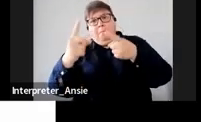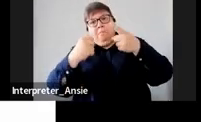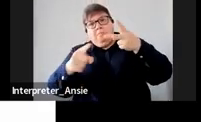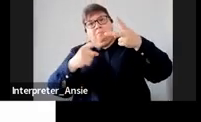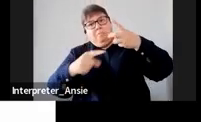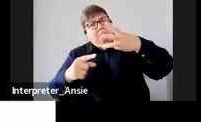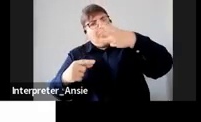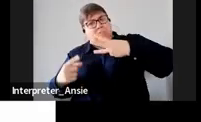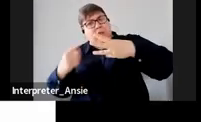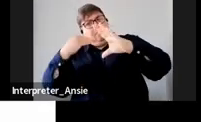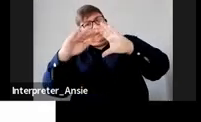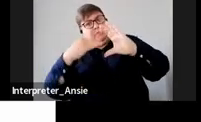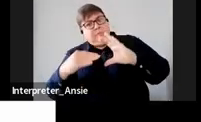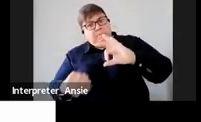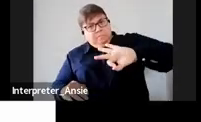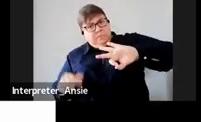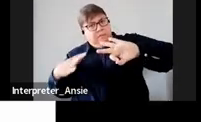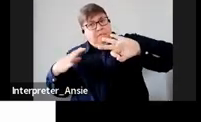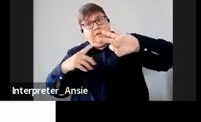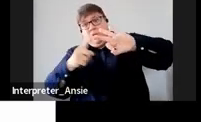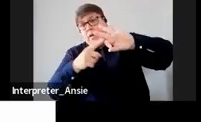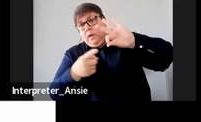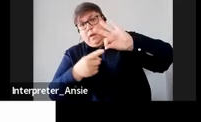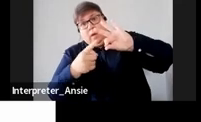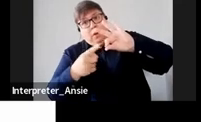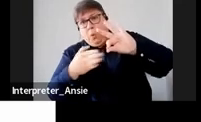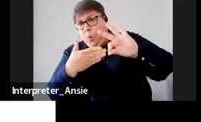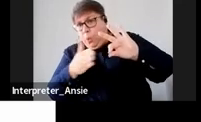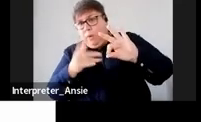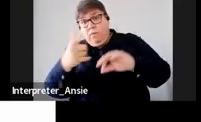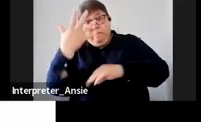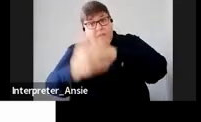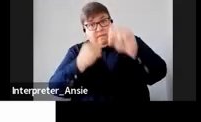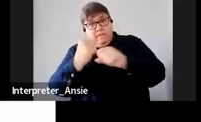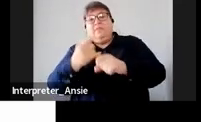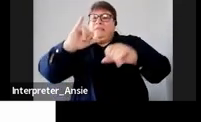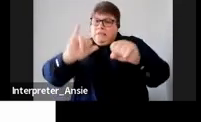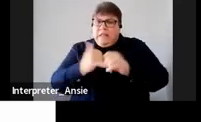those to which you didn't submit there will be administrative penalties imposed on you